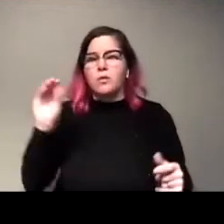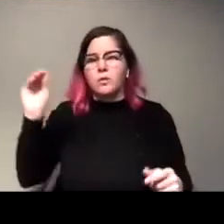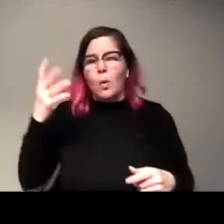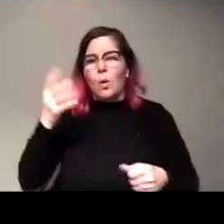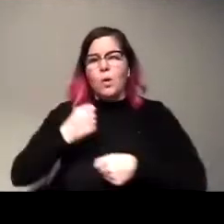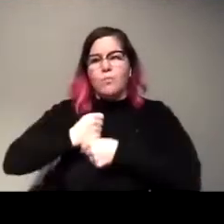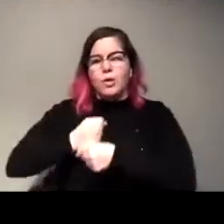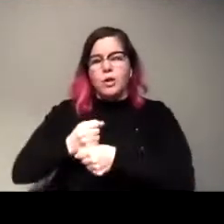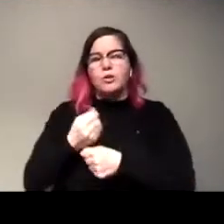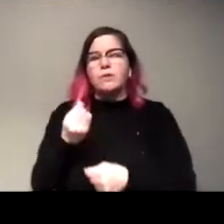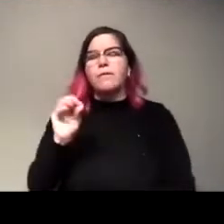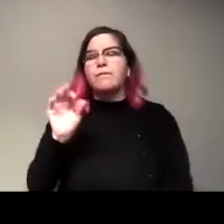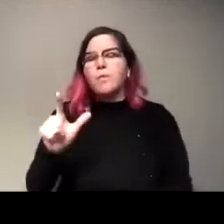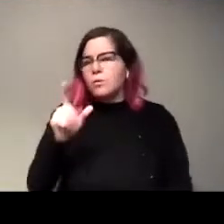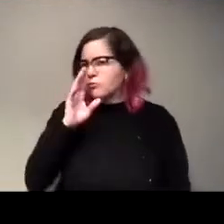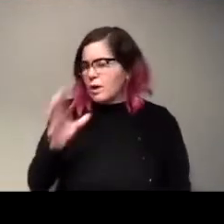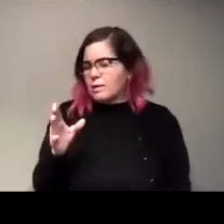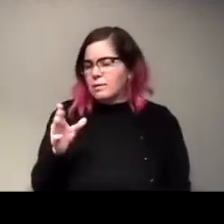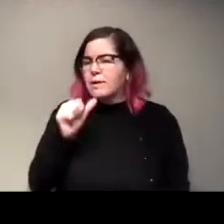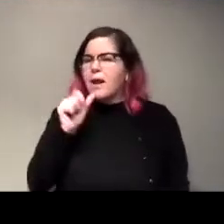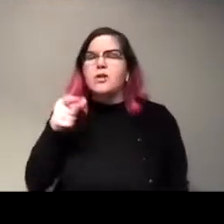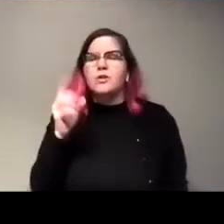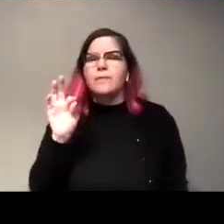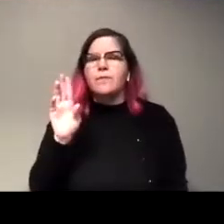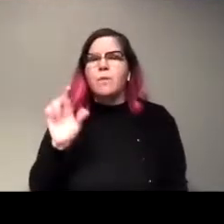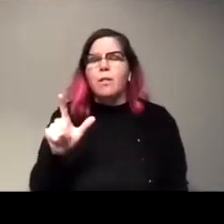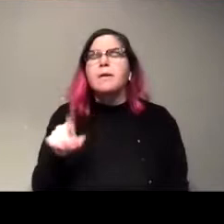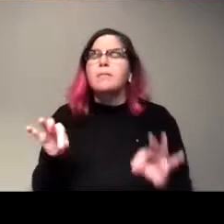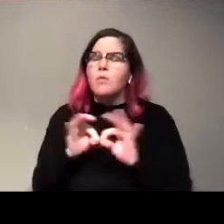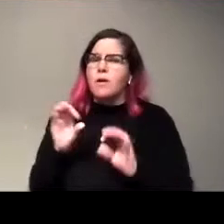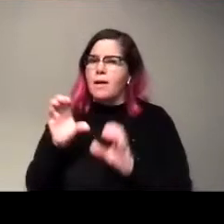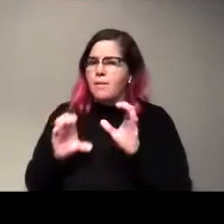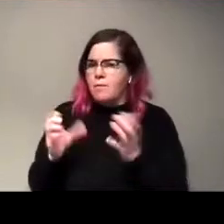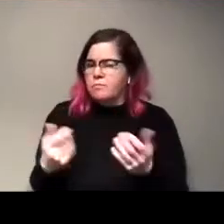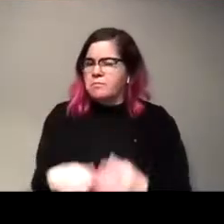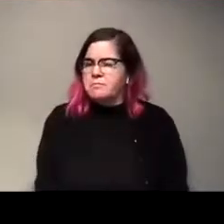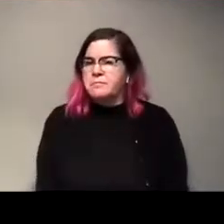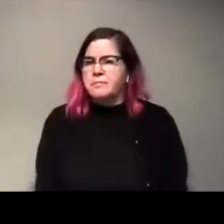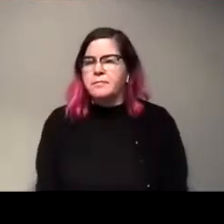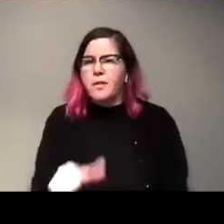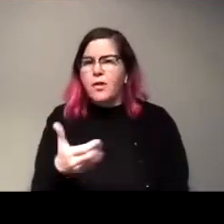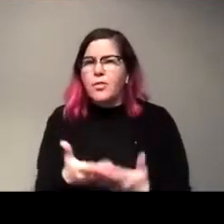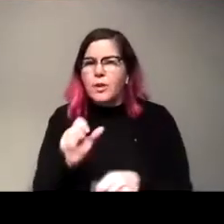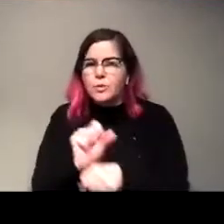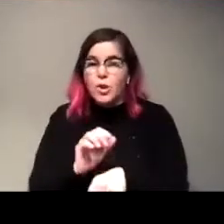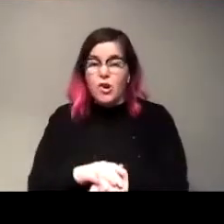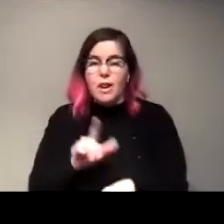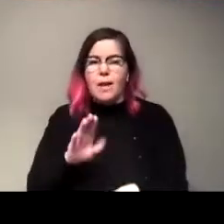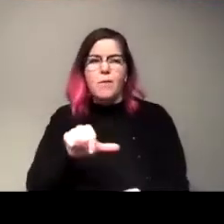of fuels directly and not just fuels, just important chemicals. like, you know, other things that they're working on at the lab